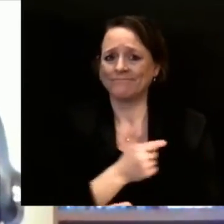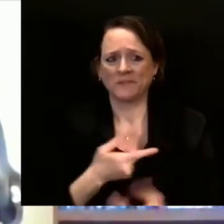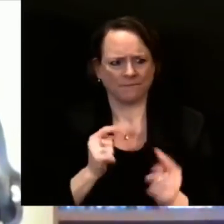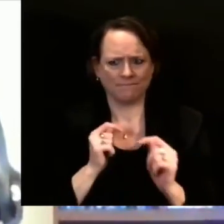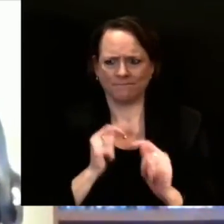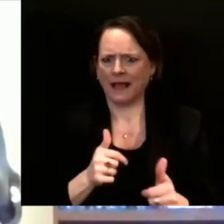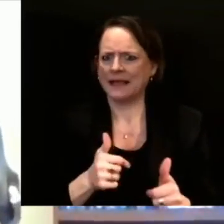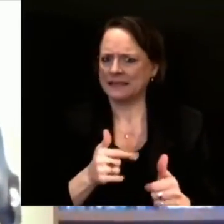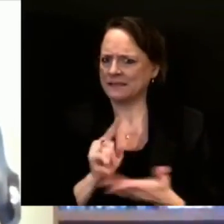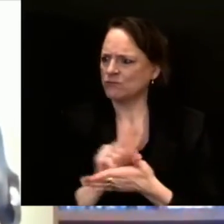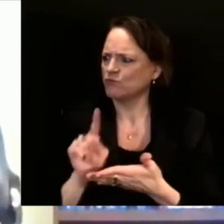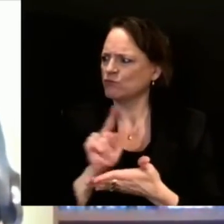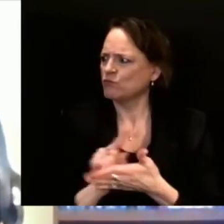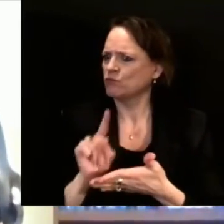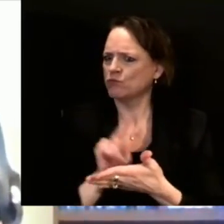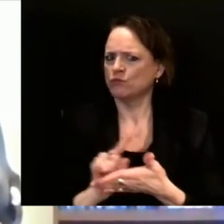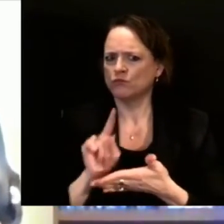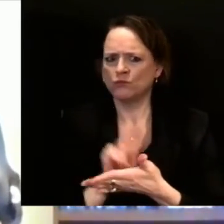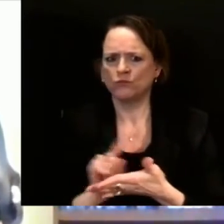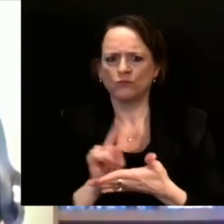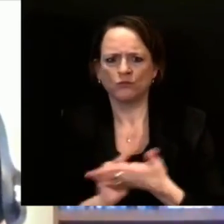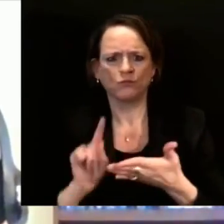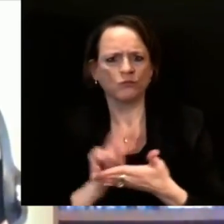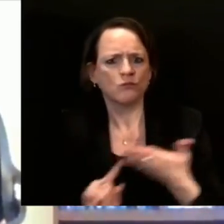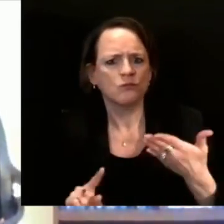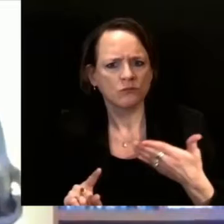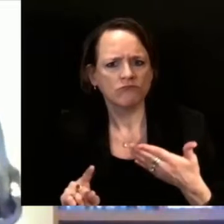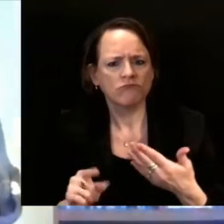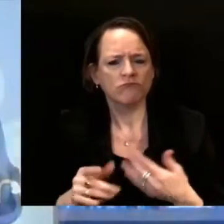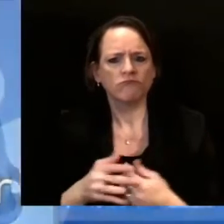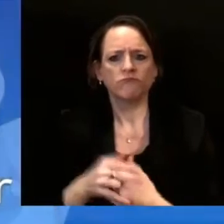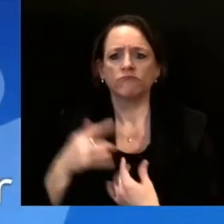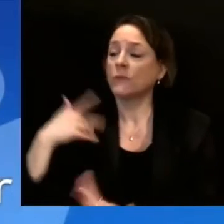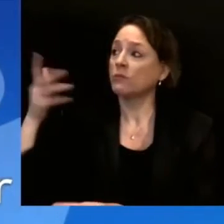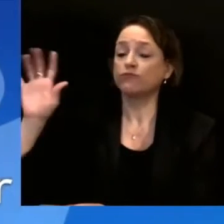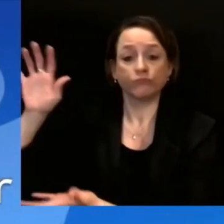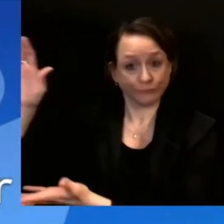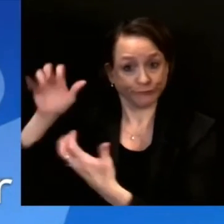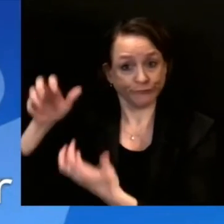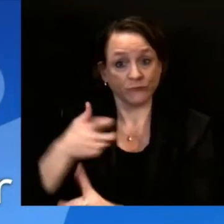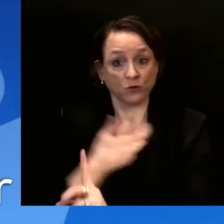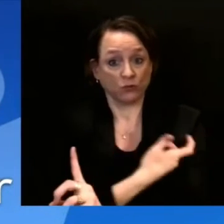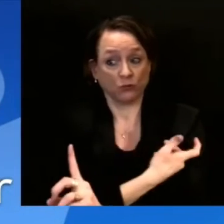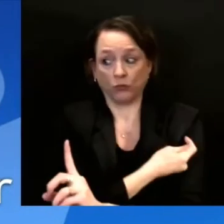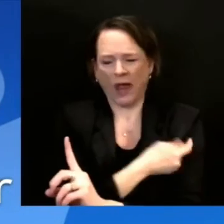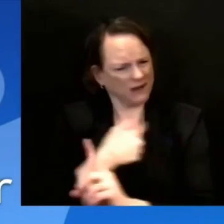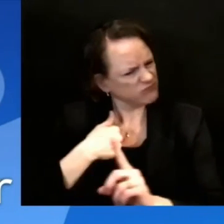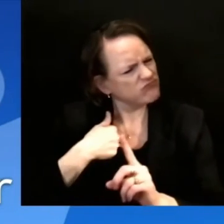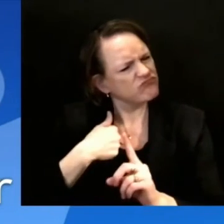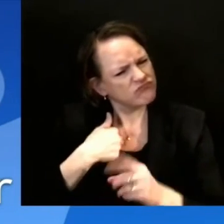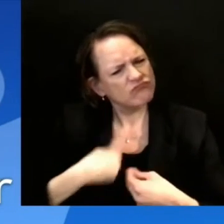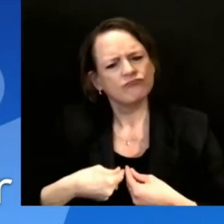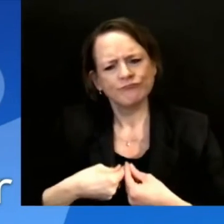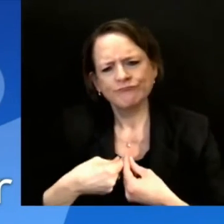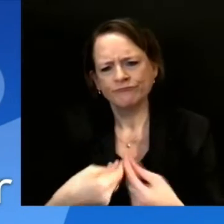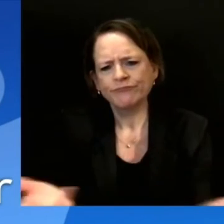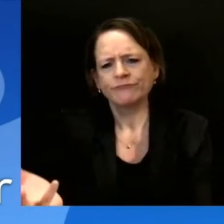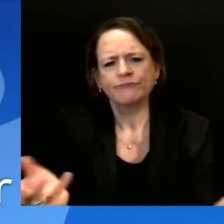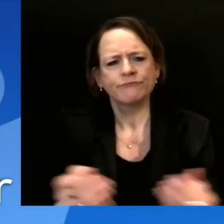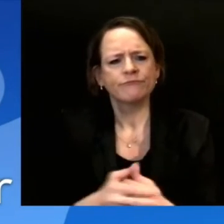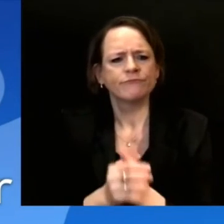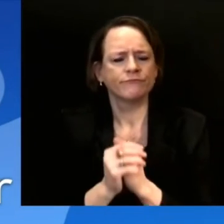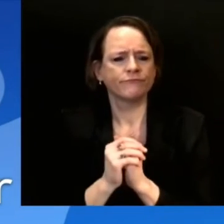out into the arms of people of Wisconsin. Thank you, Deputy Secretary. Next question to Rebecca